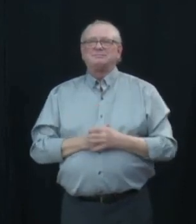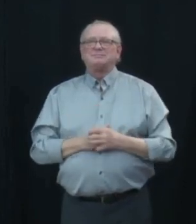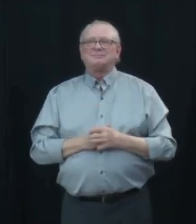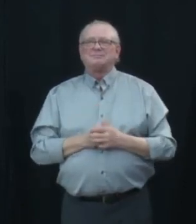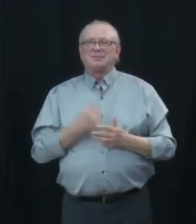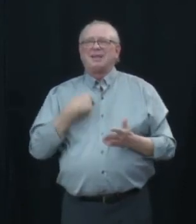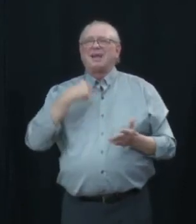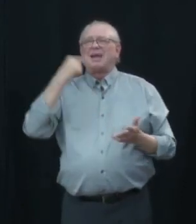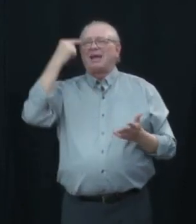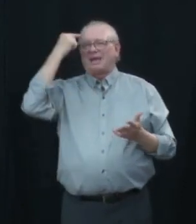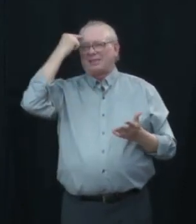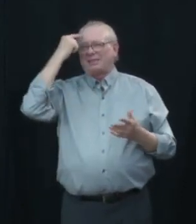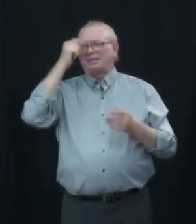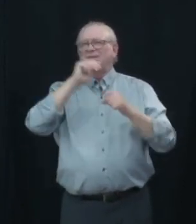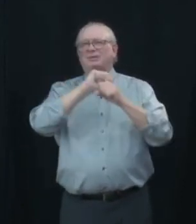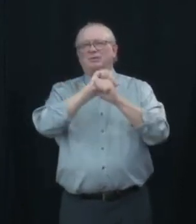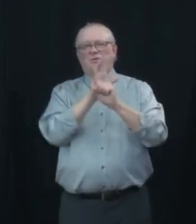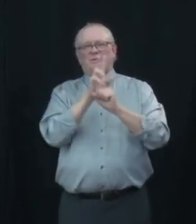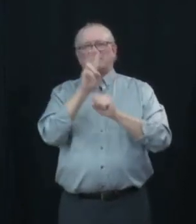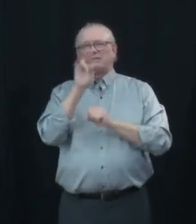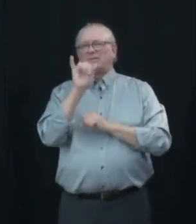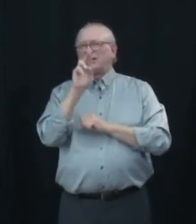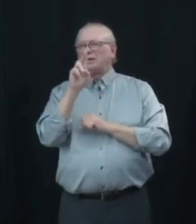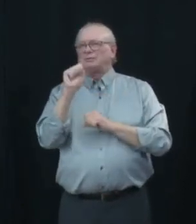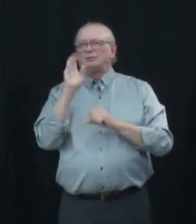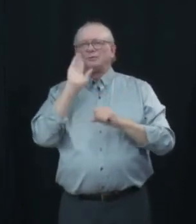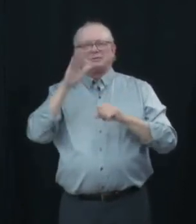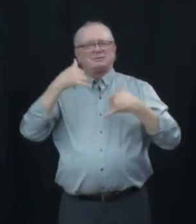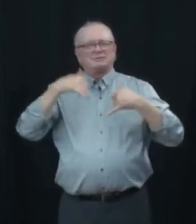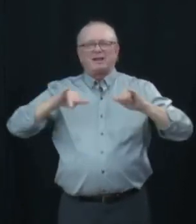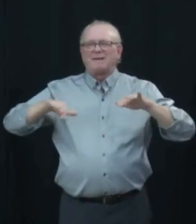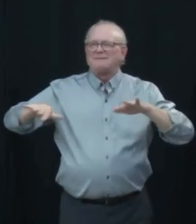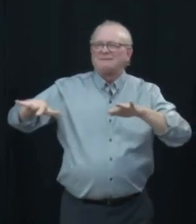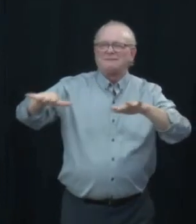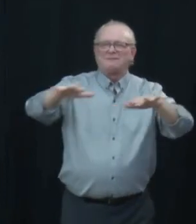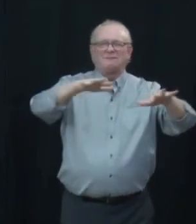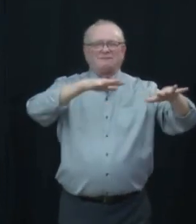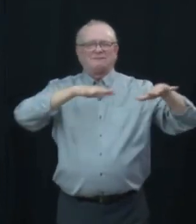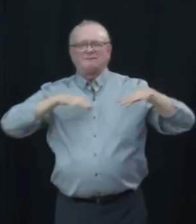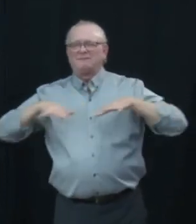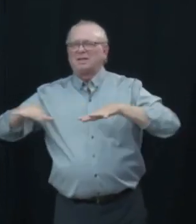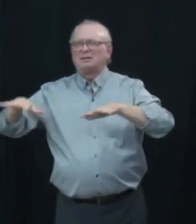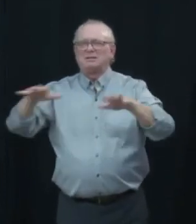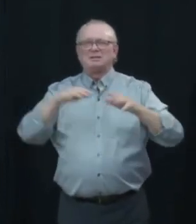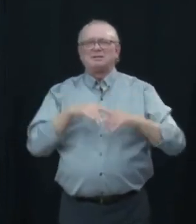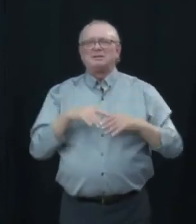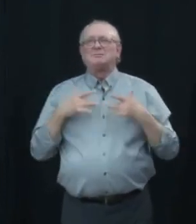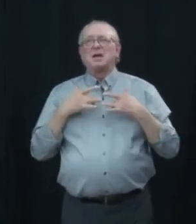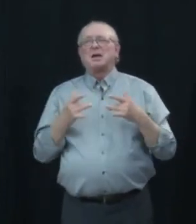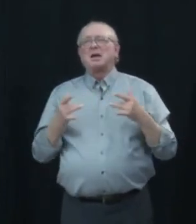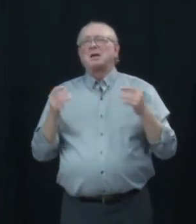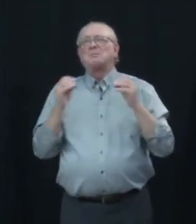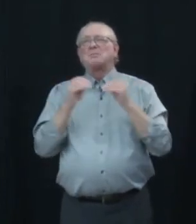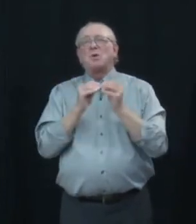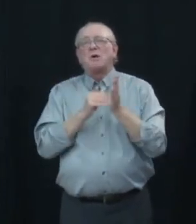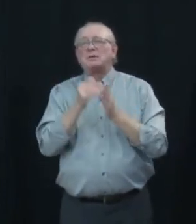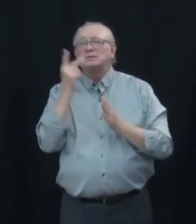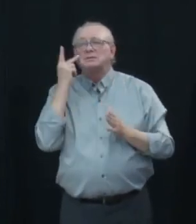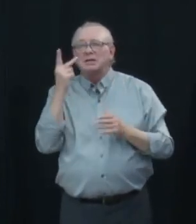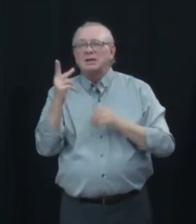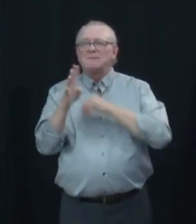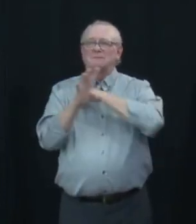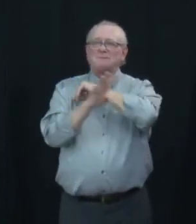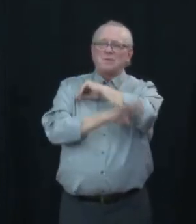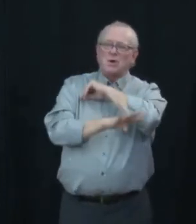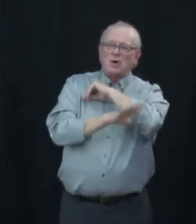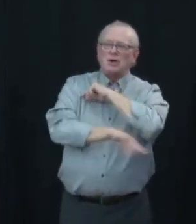virus it will likely be more prevalent in the fall and winter months when we typically see respiratory viruses